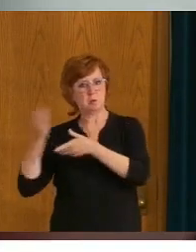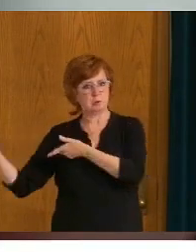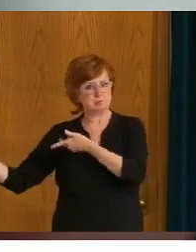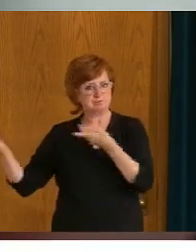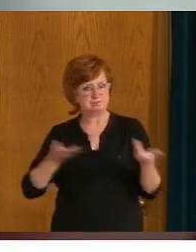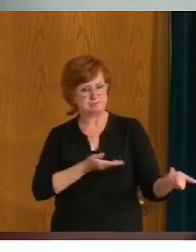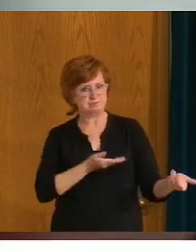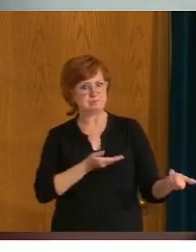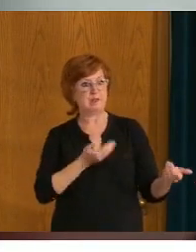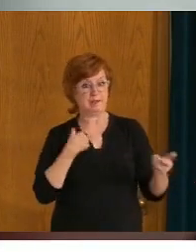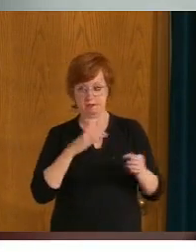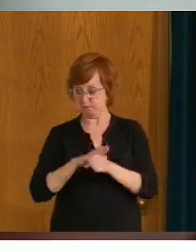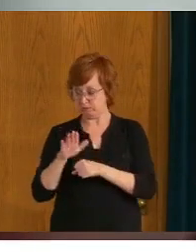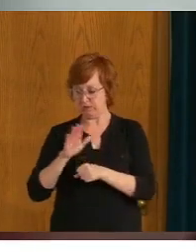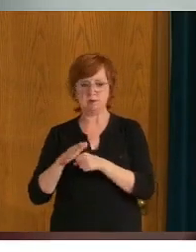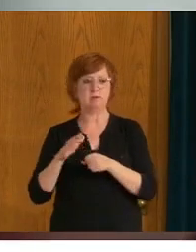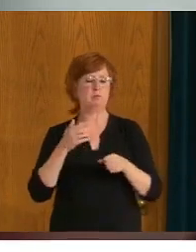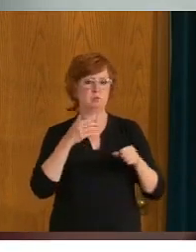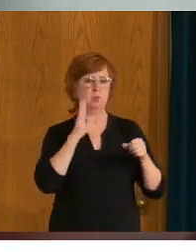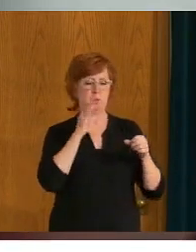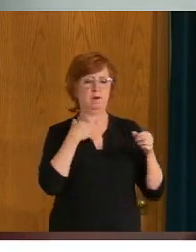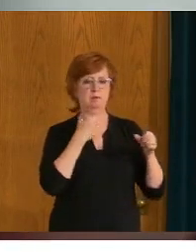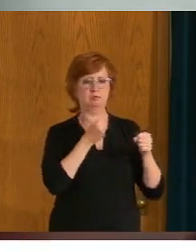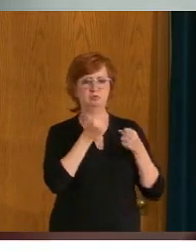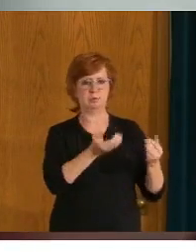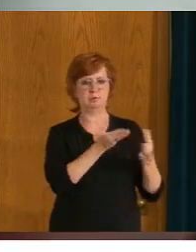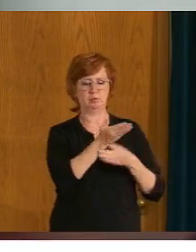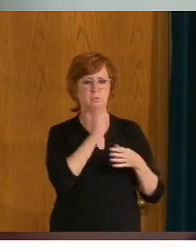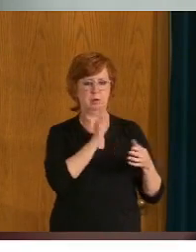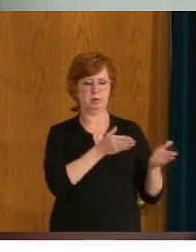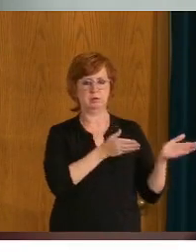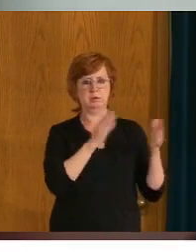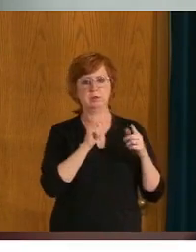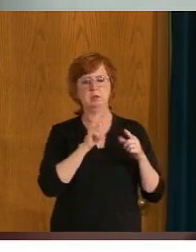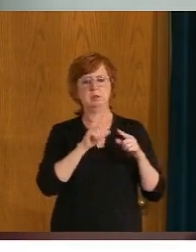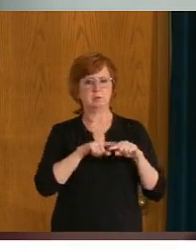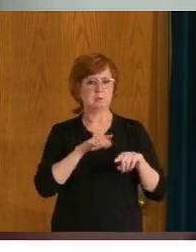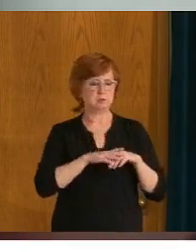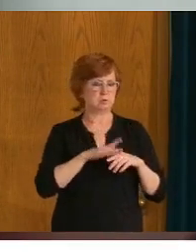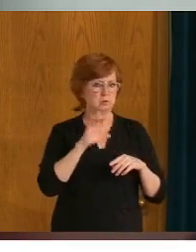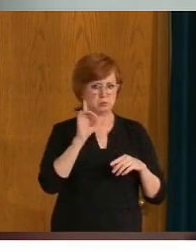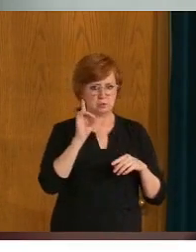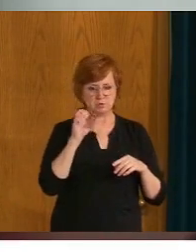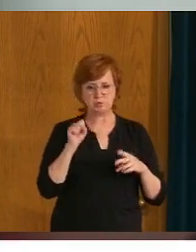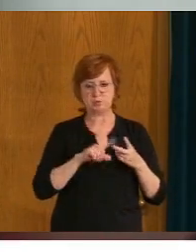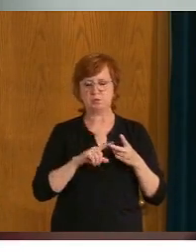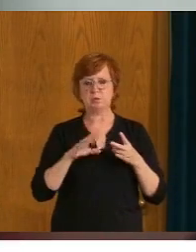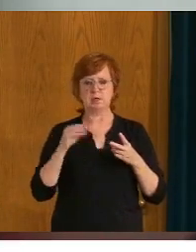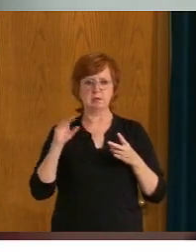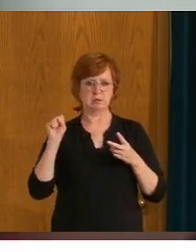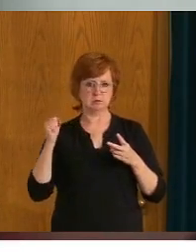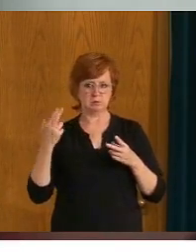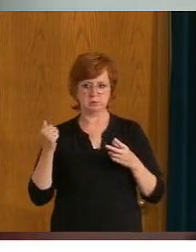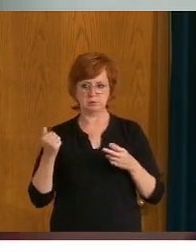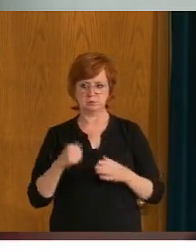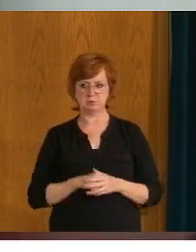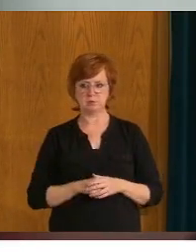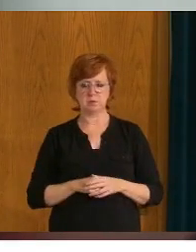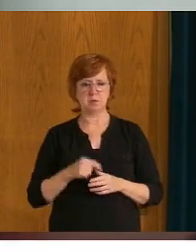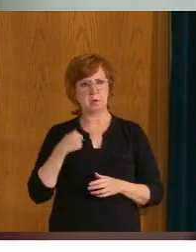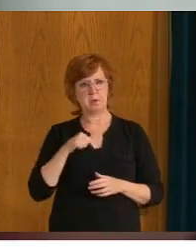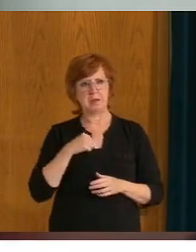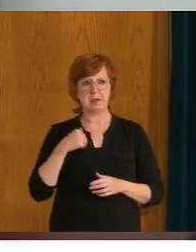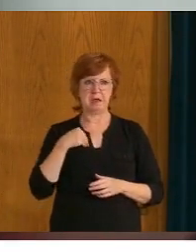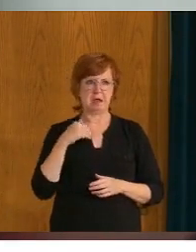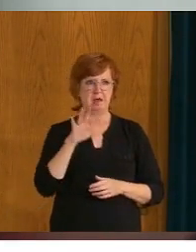on book deployments, both in pharmacies and at the SHA. You know, as the premier has mentioned, we, we have, you know, conservatively 25 to